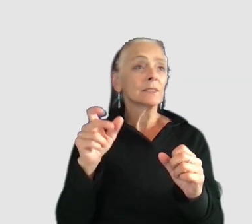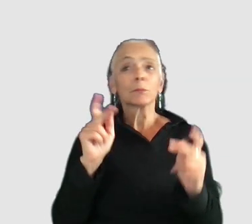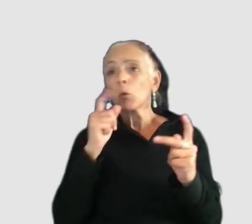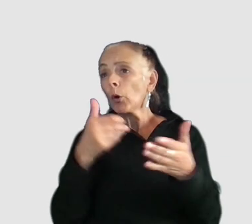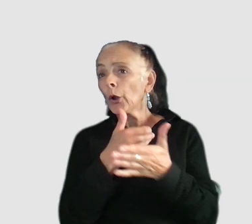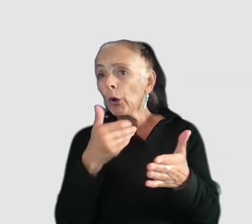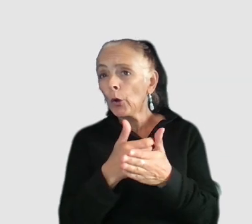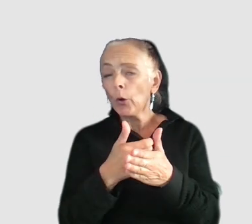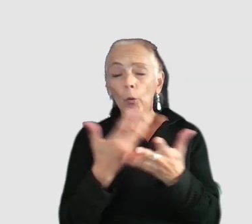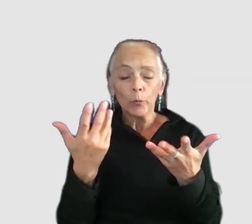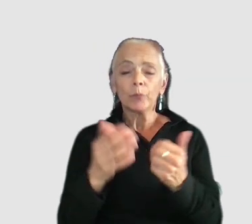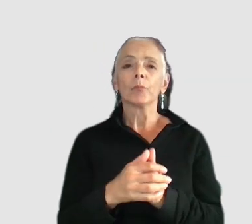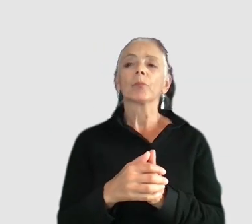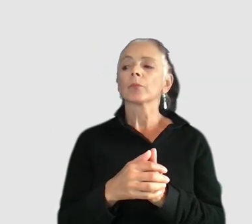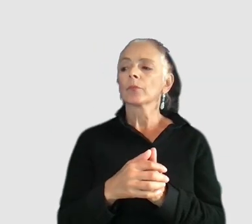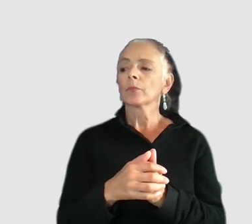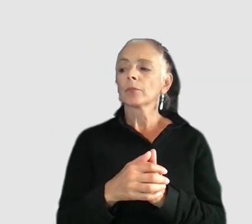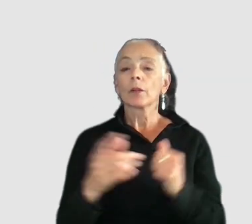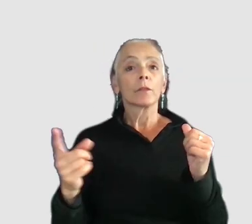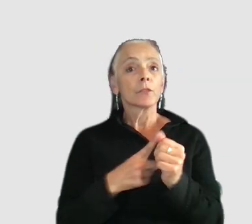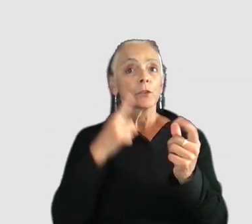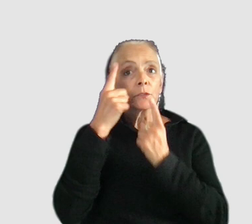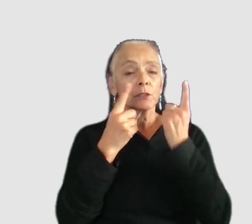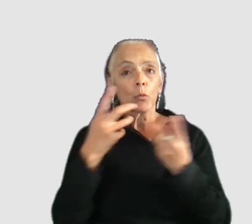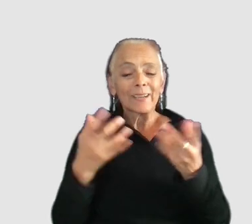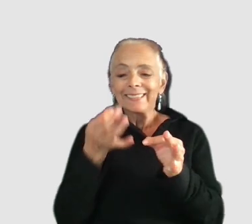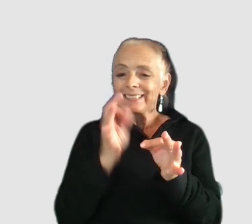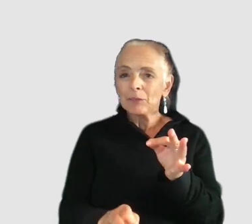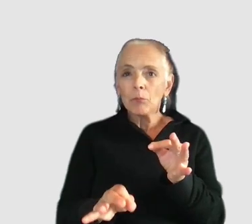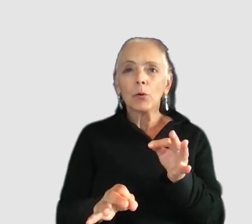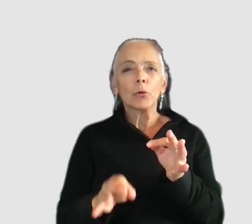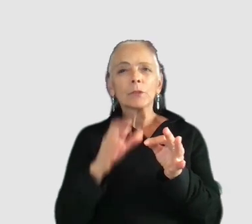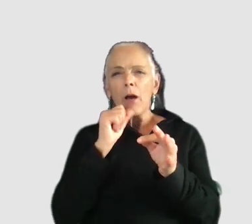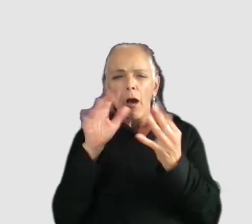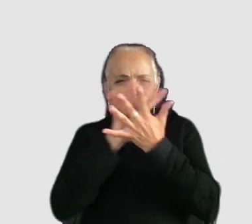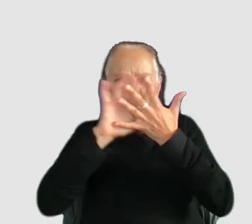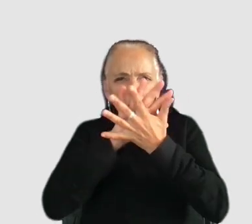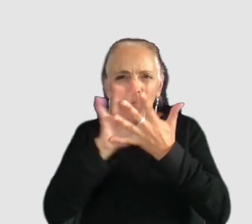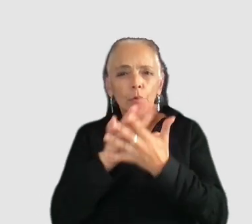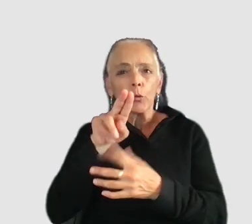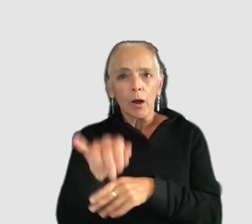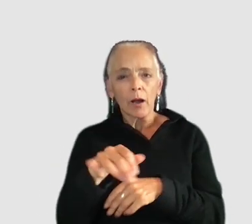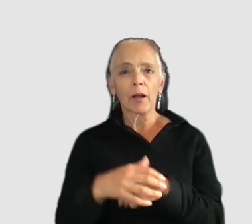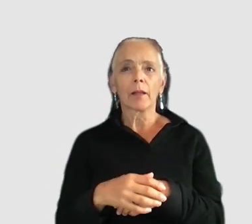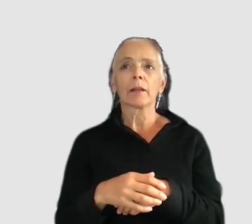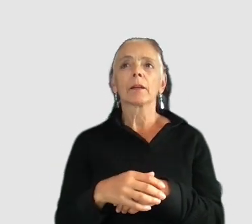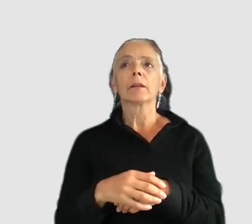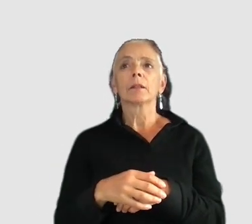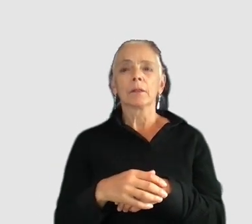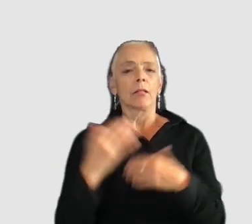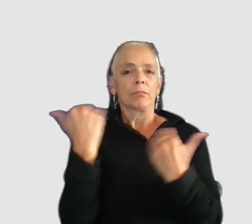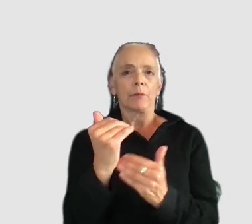So the first key consideration for cognitive accessibility is simple uncluttered UI and this is going to really ensure that we limit